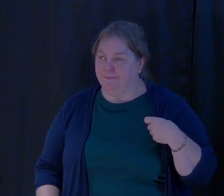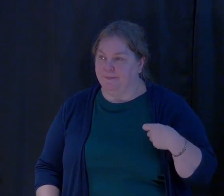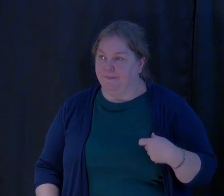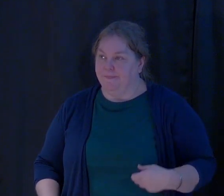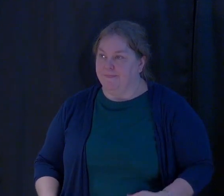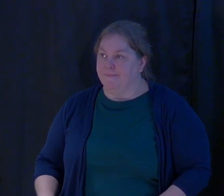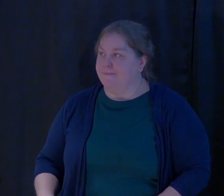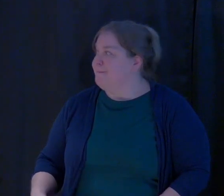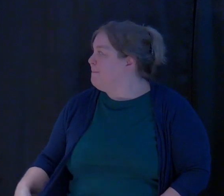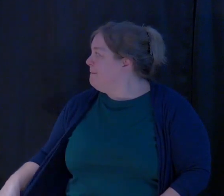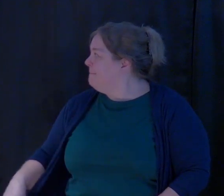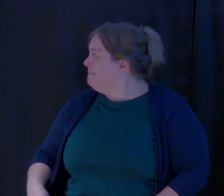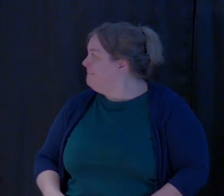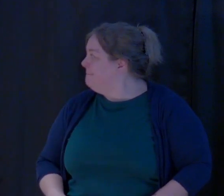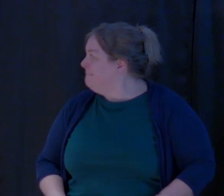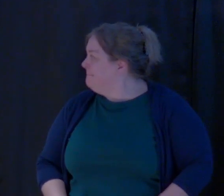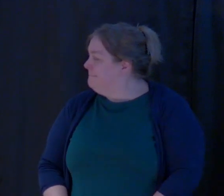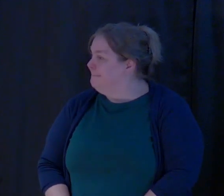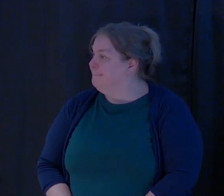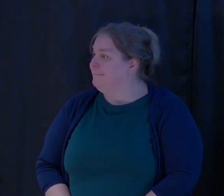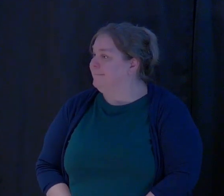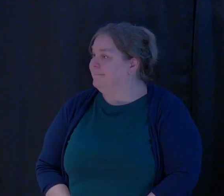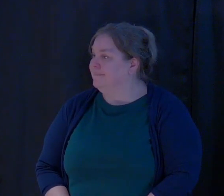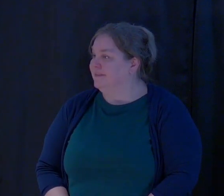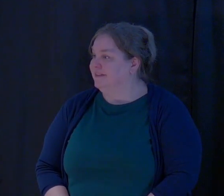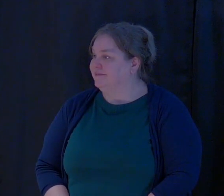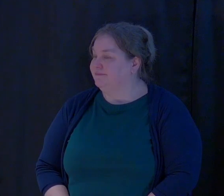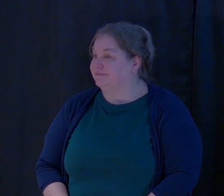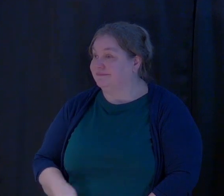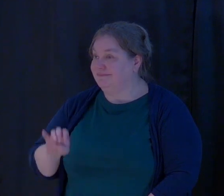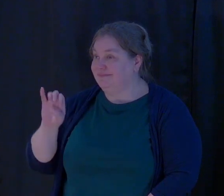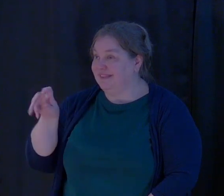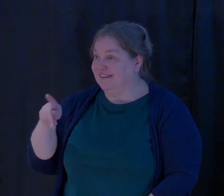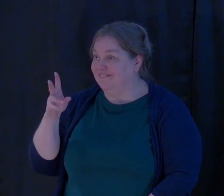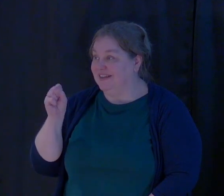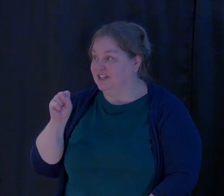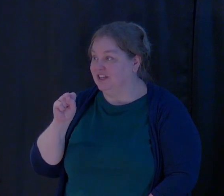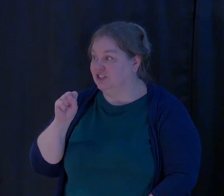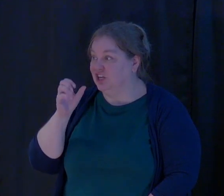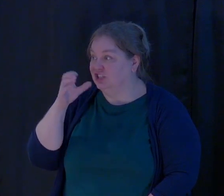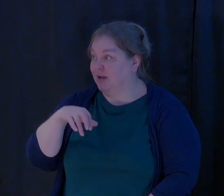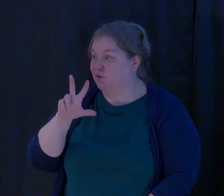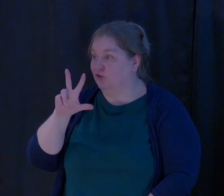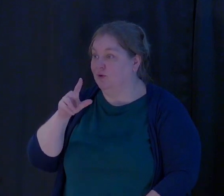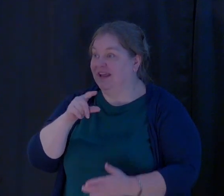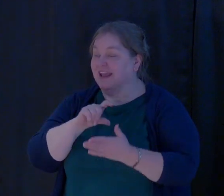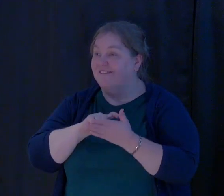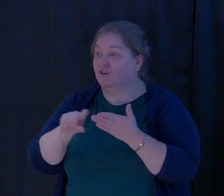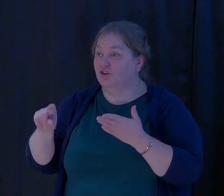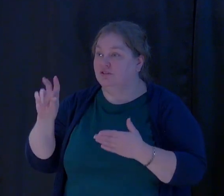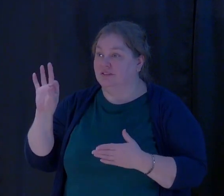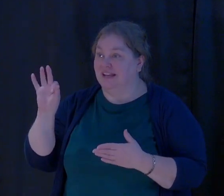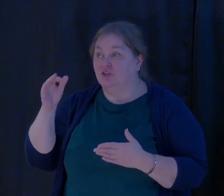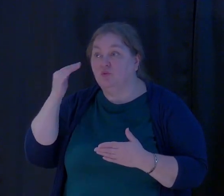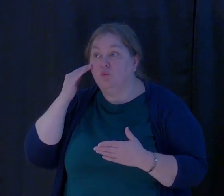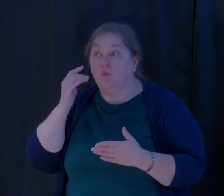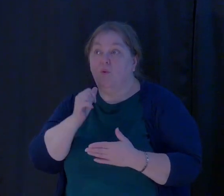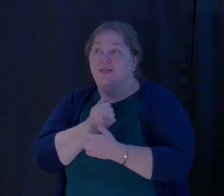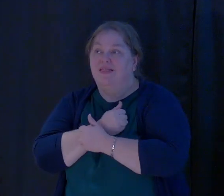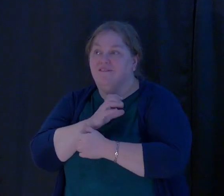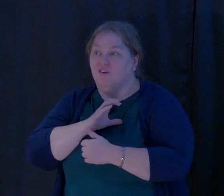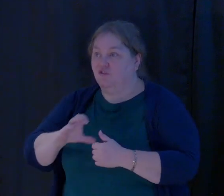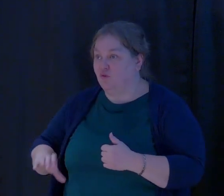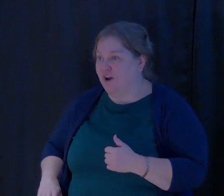We can live a full and fulfilled life. Ephesians chapter 3 verse 19 says to know the love of Christ